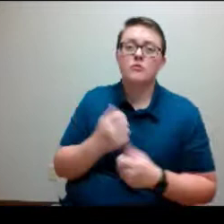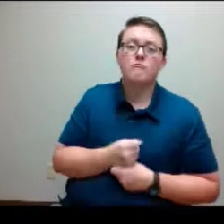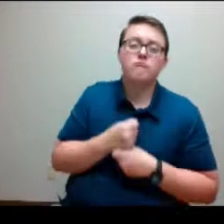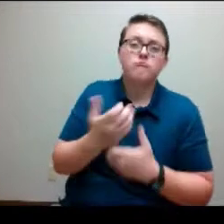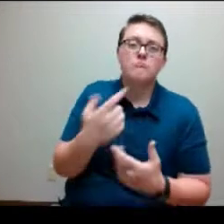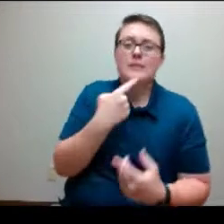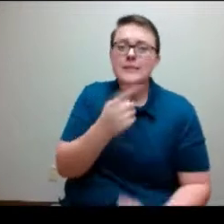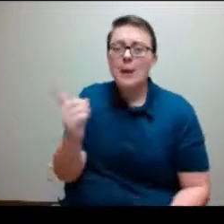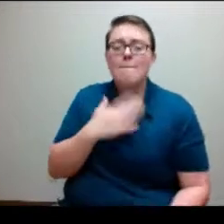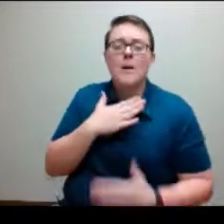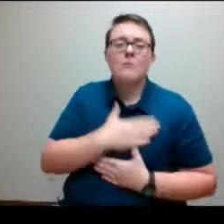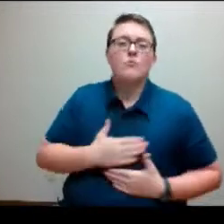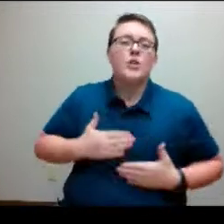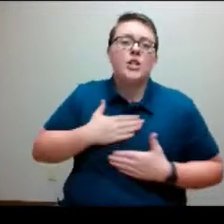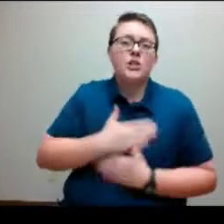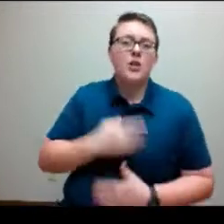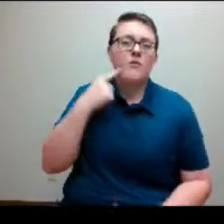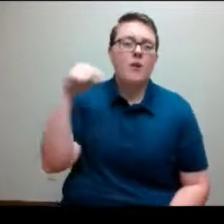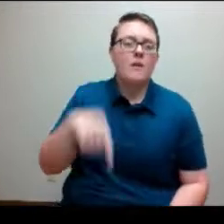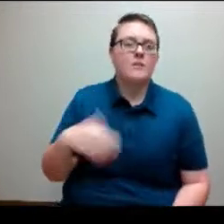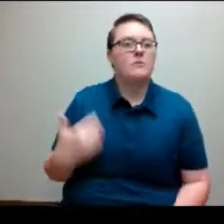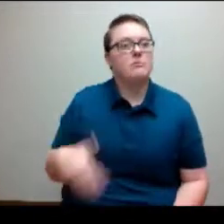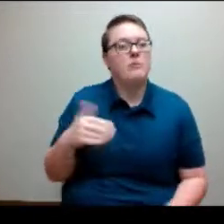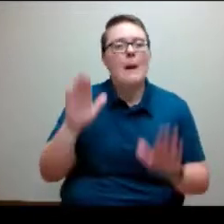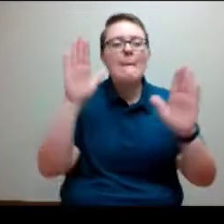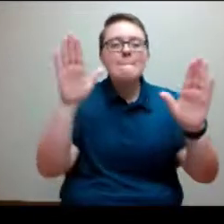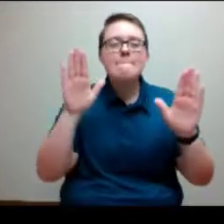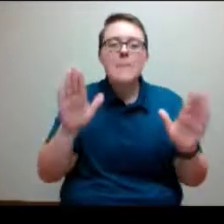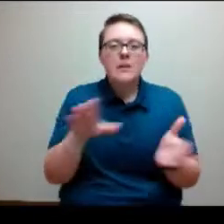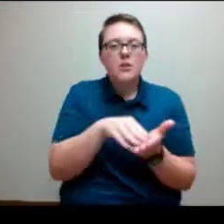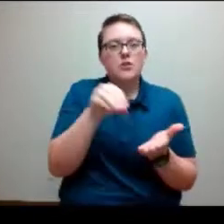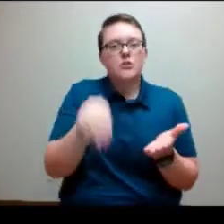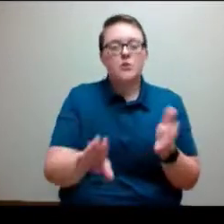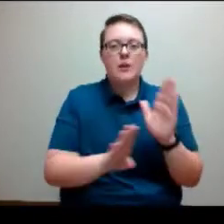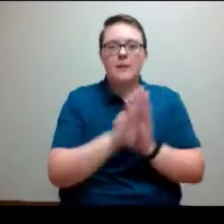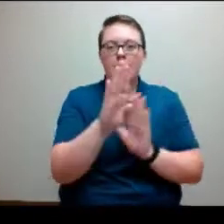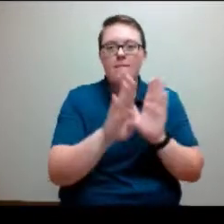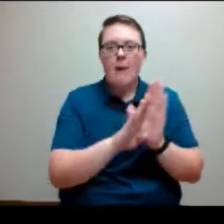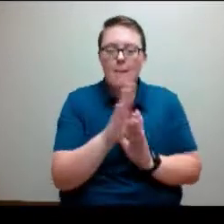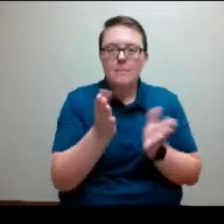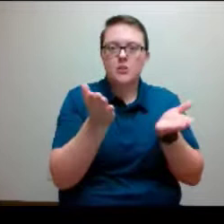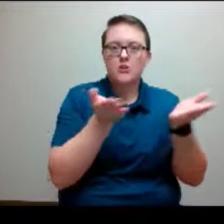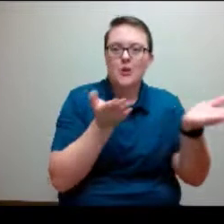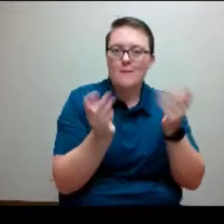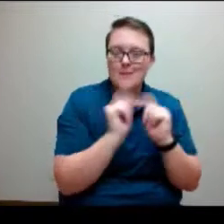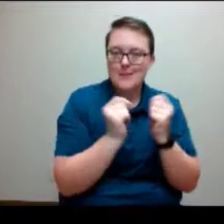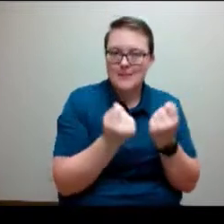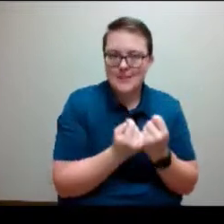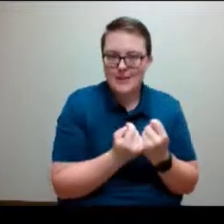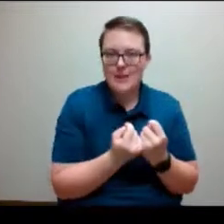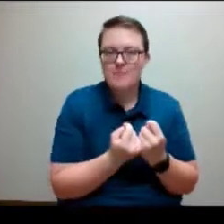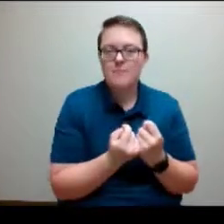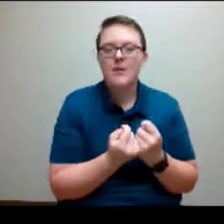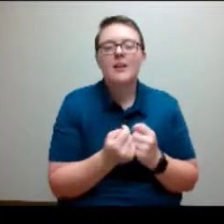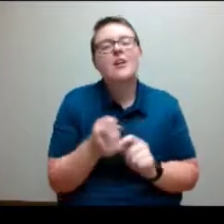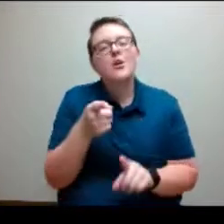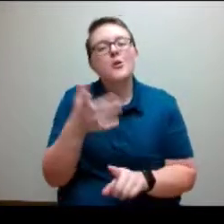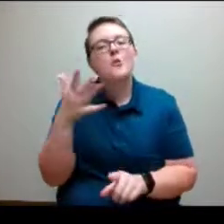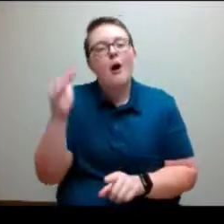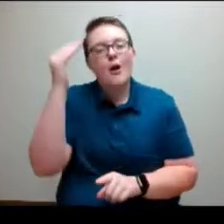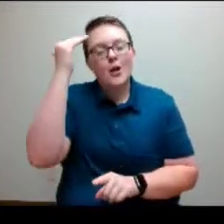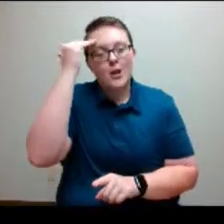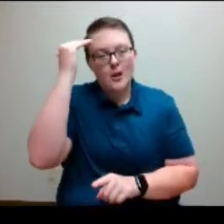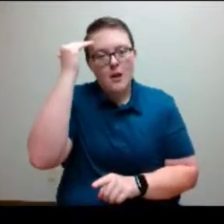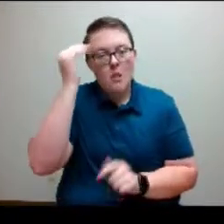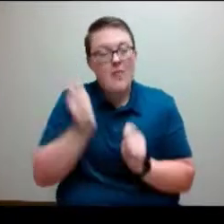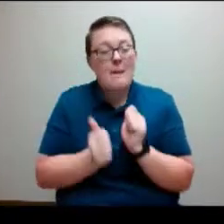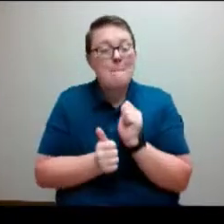is a really amazing Student Development Services team and I know you all are aware of the fact that most